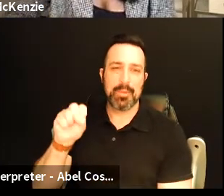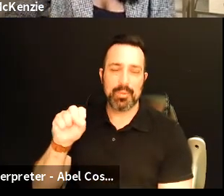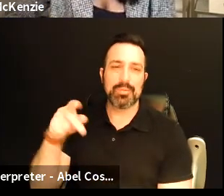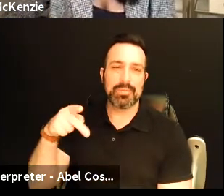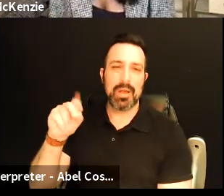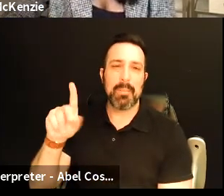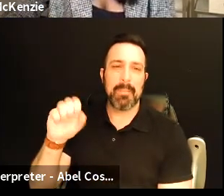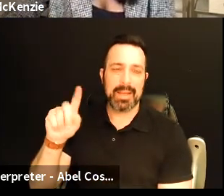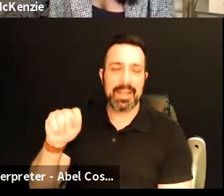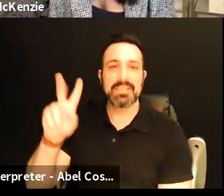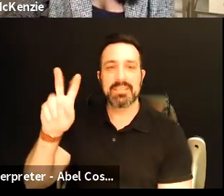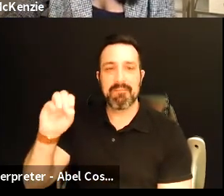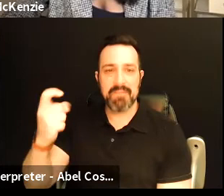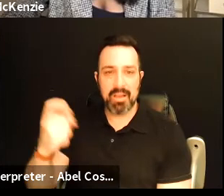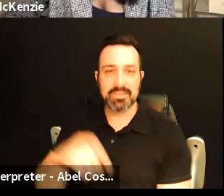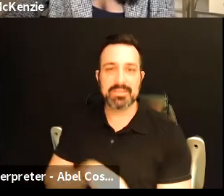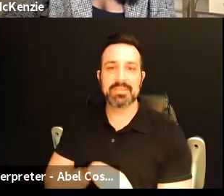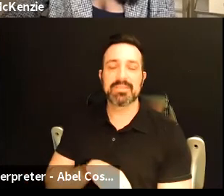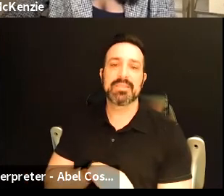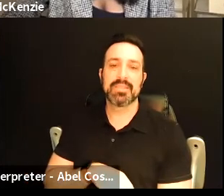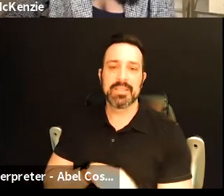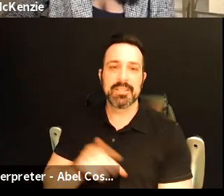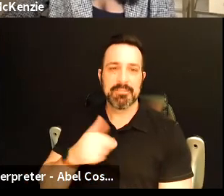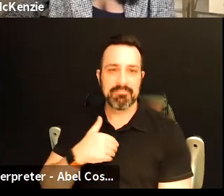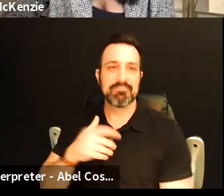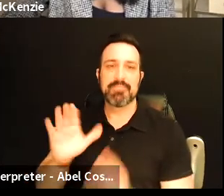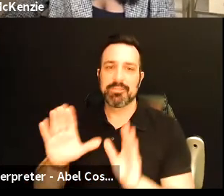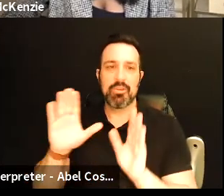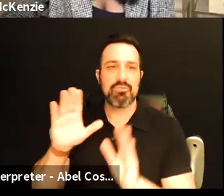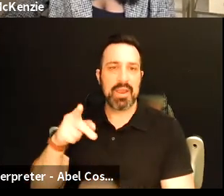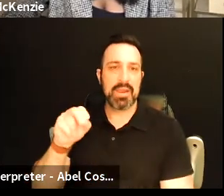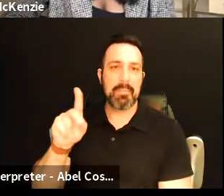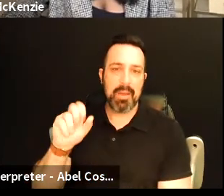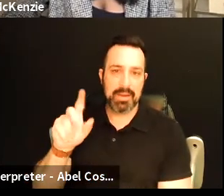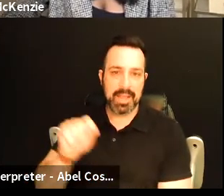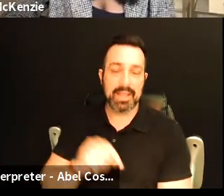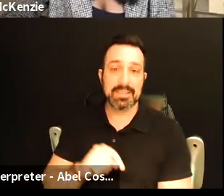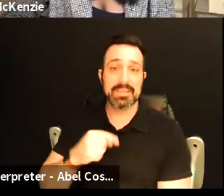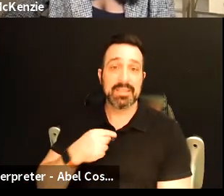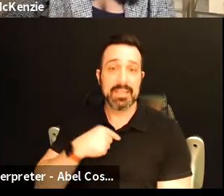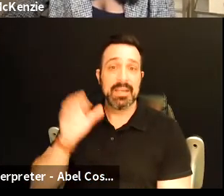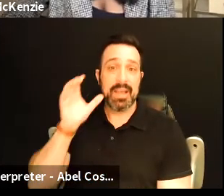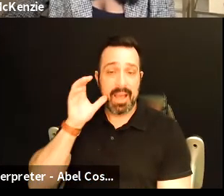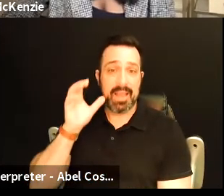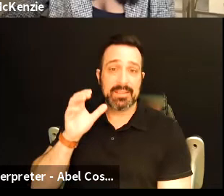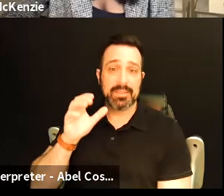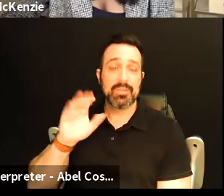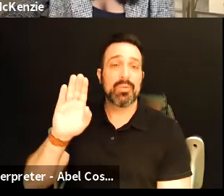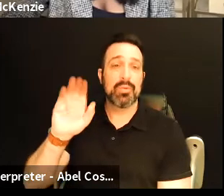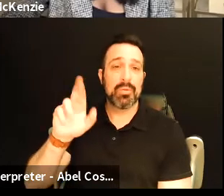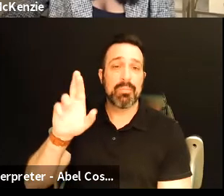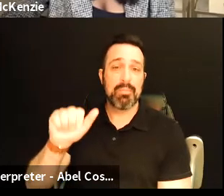but vox um has some is a great podcast and i actually listen to barbara